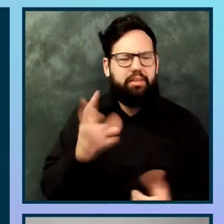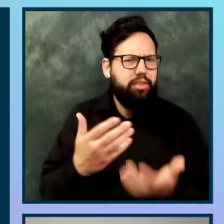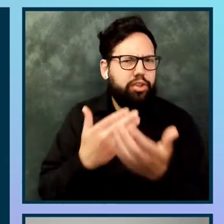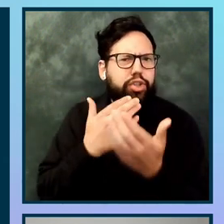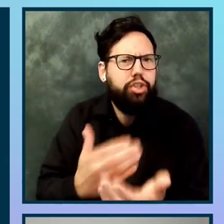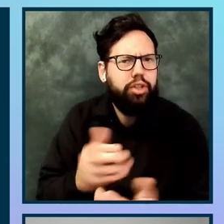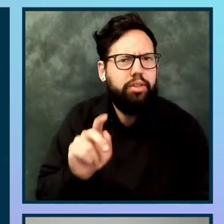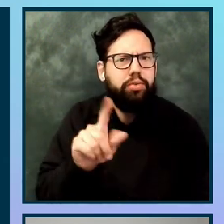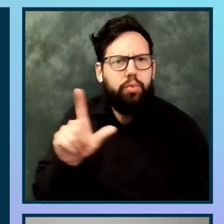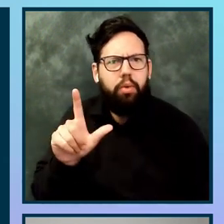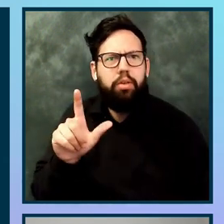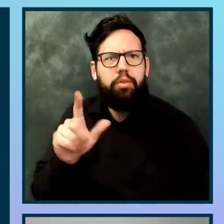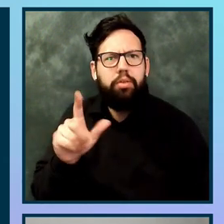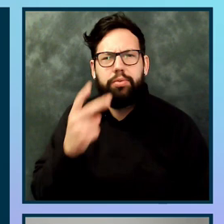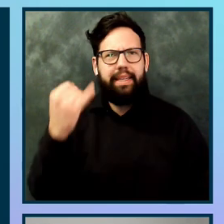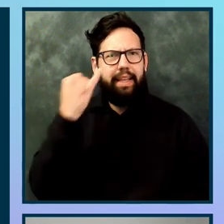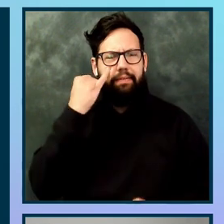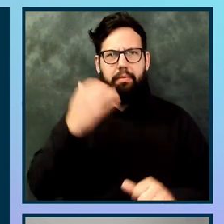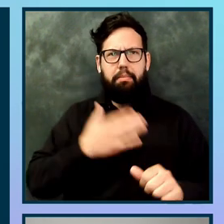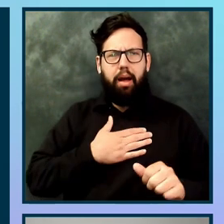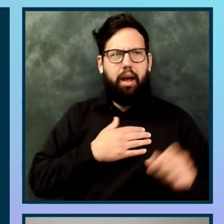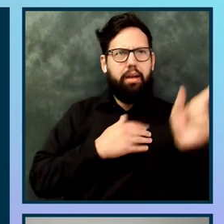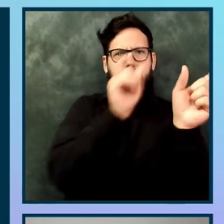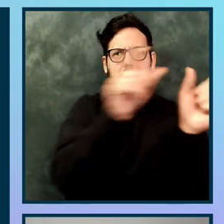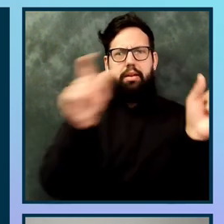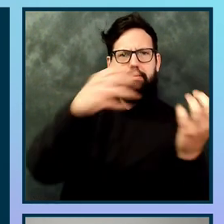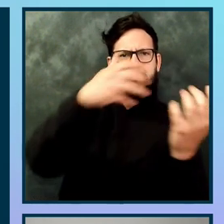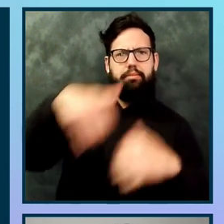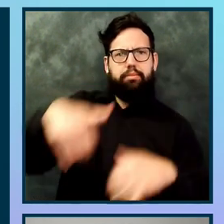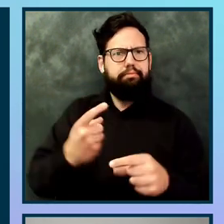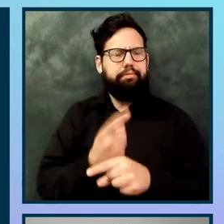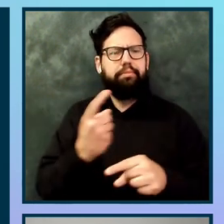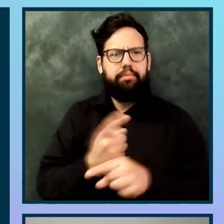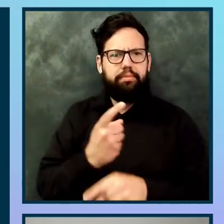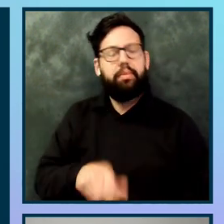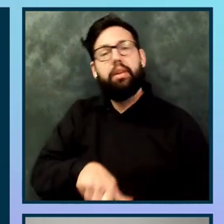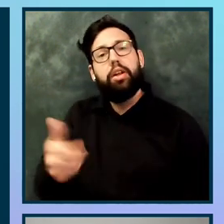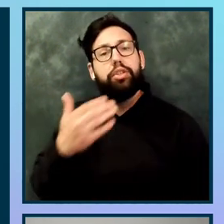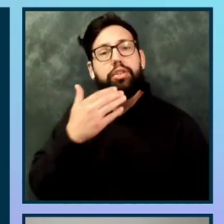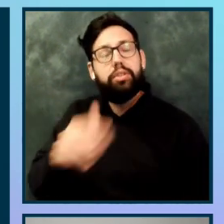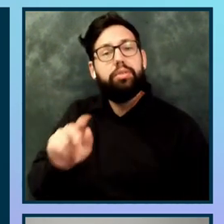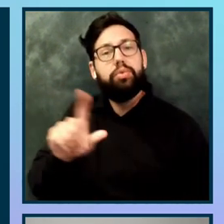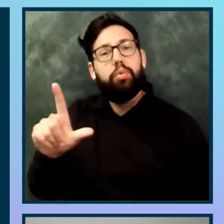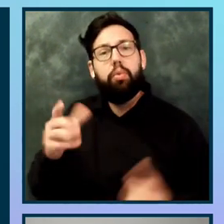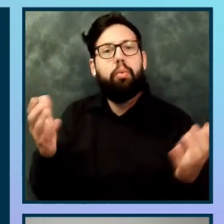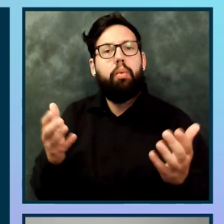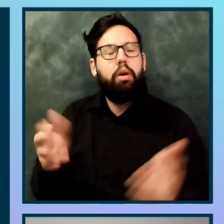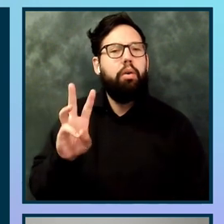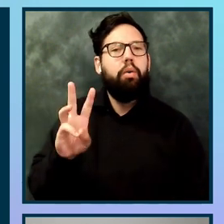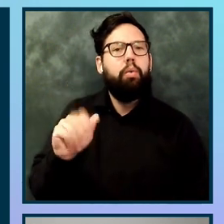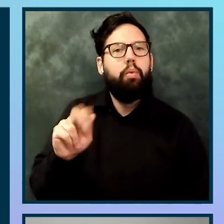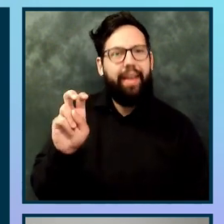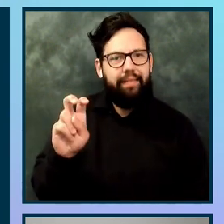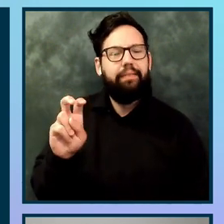if the order is correct. Another good tool is Wave. So you can find